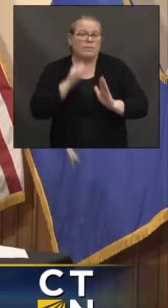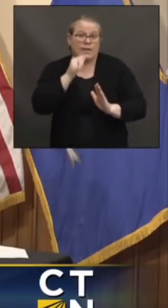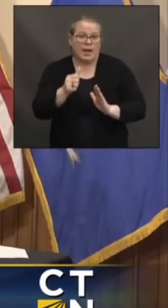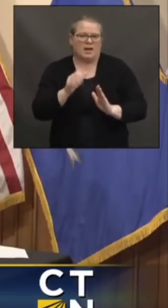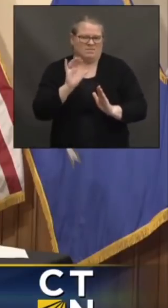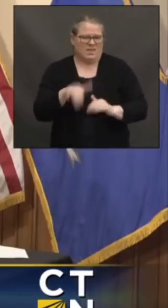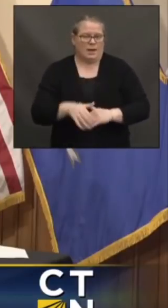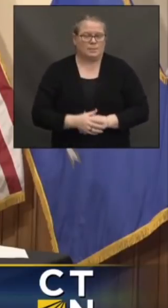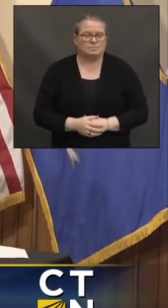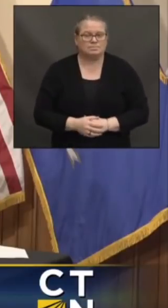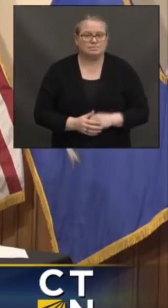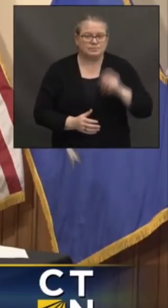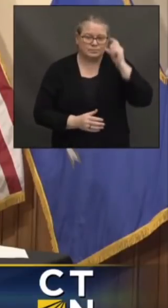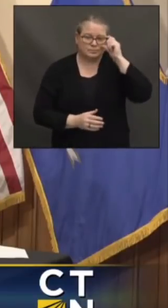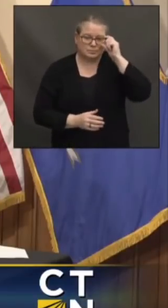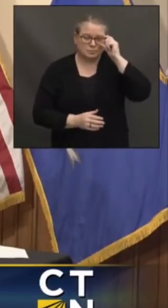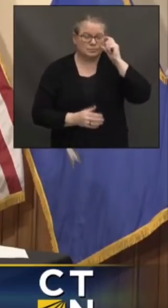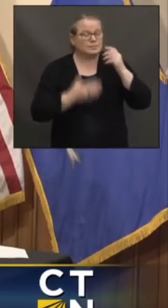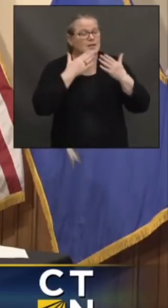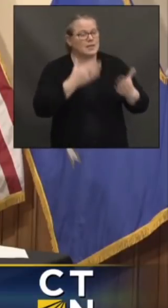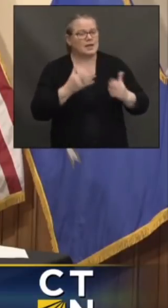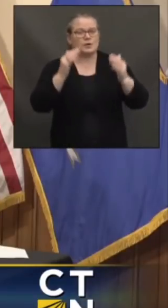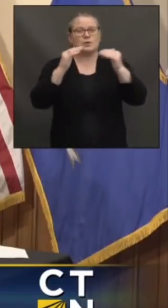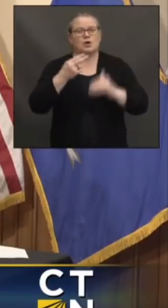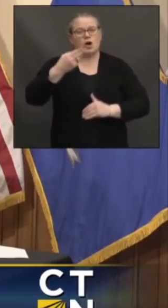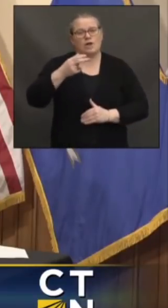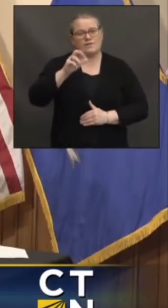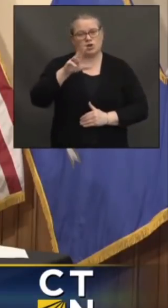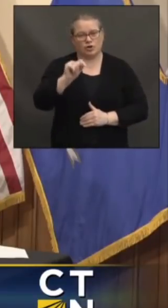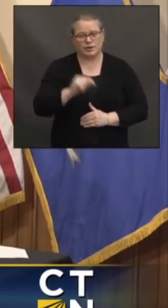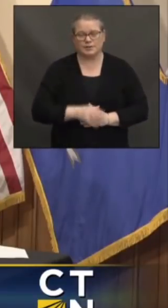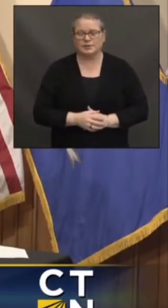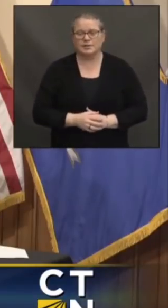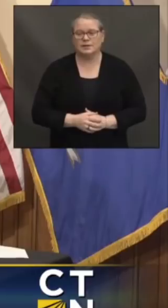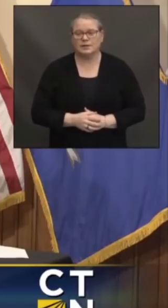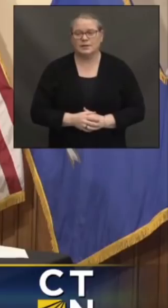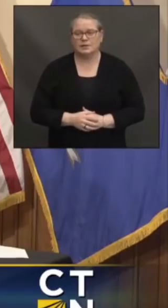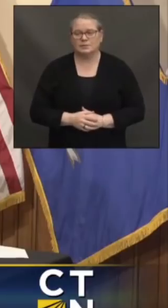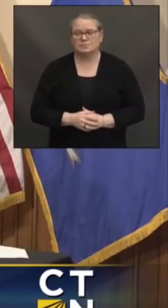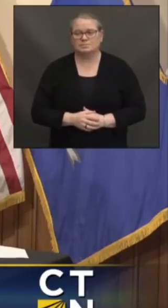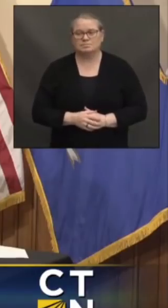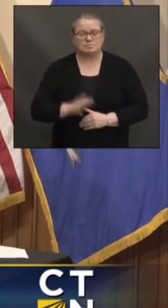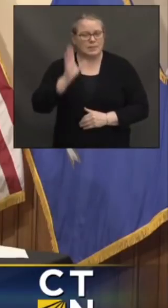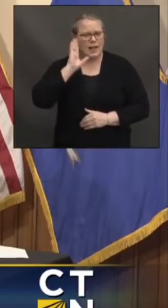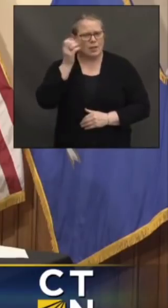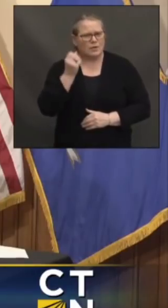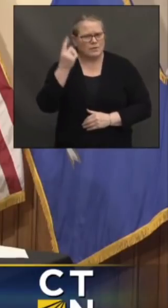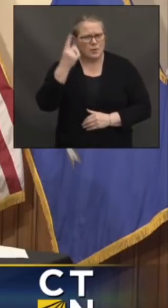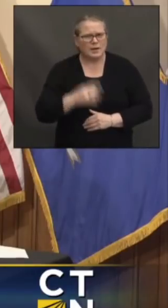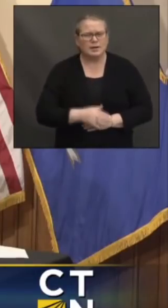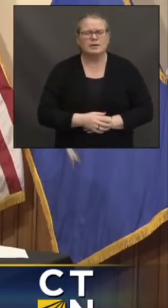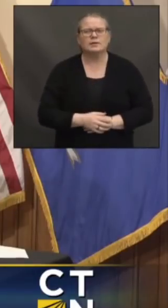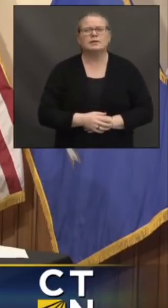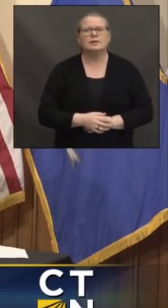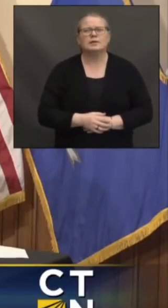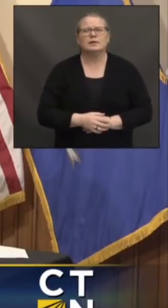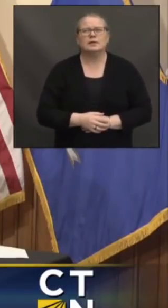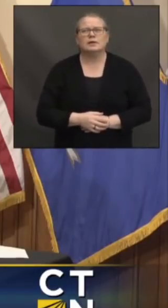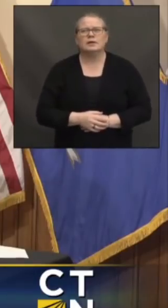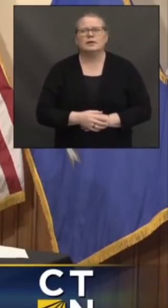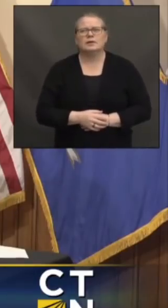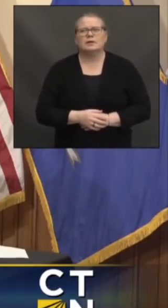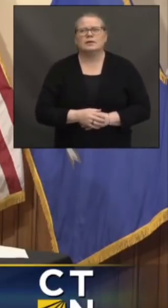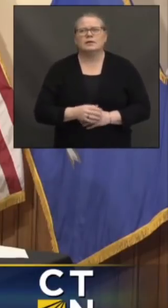The Hartford Current. Hey, everybody. This is Emily Brindley from The Current. First question, I think I heard you guys give an update